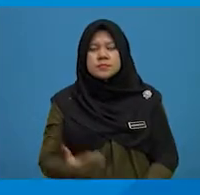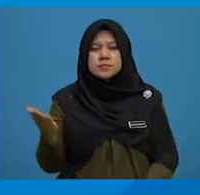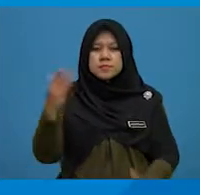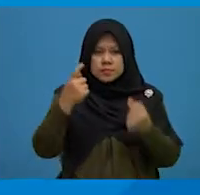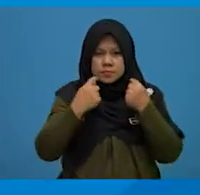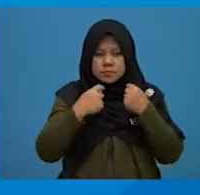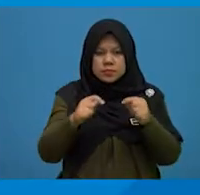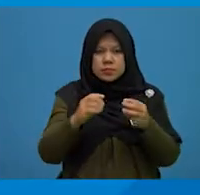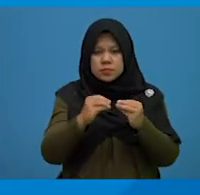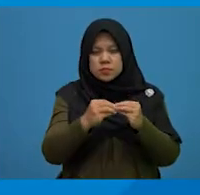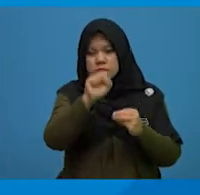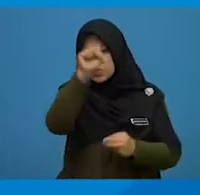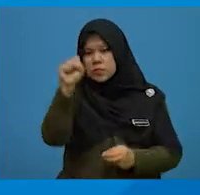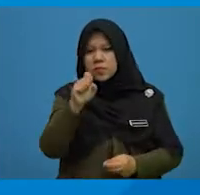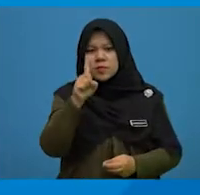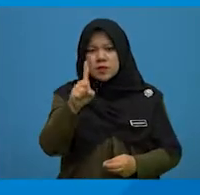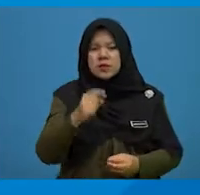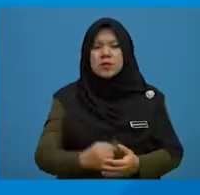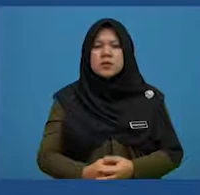Let's try question one.